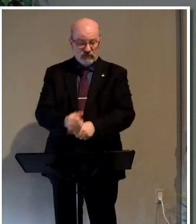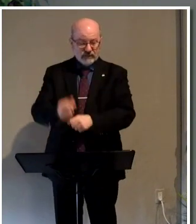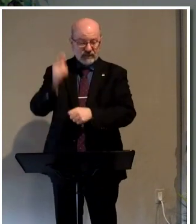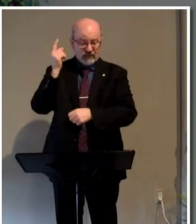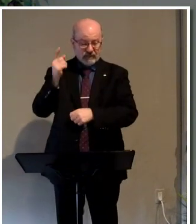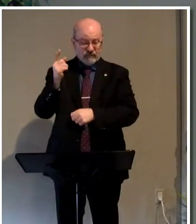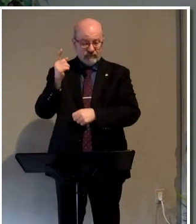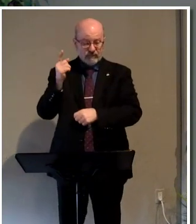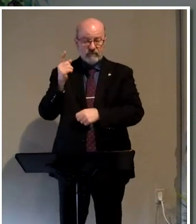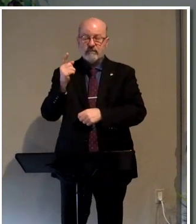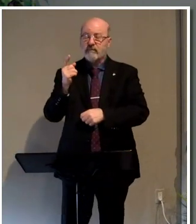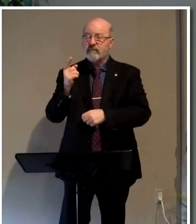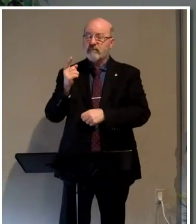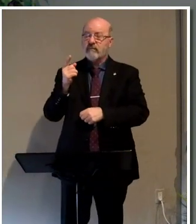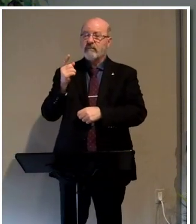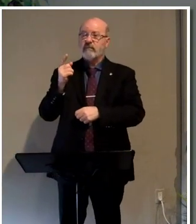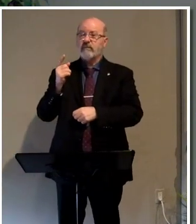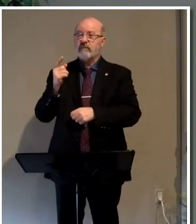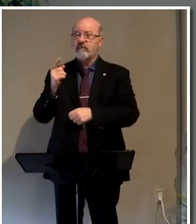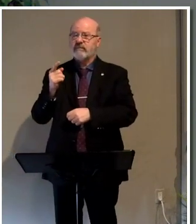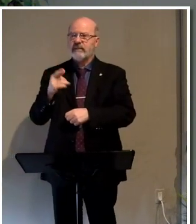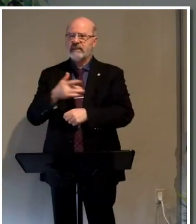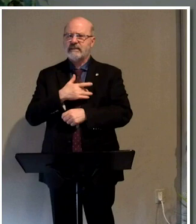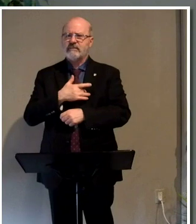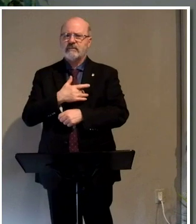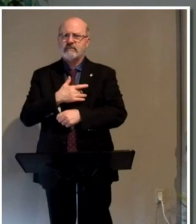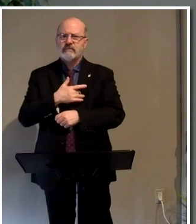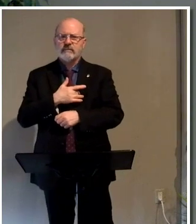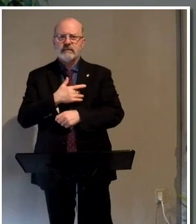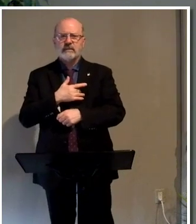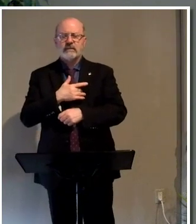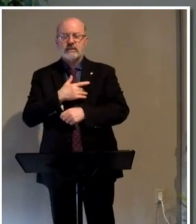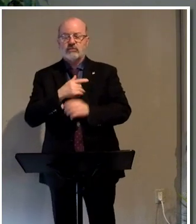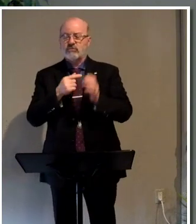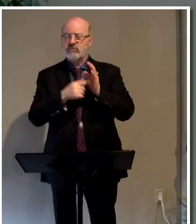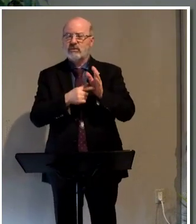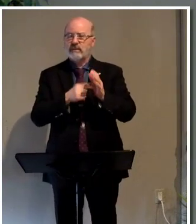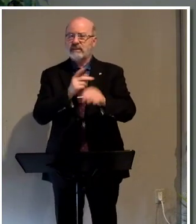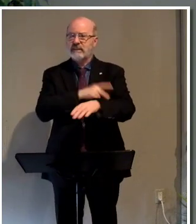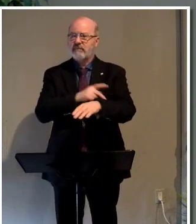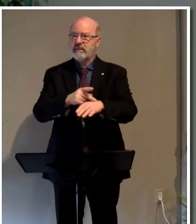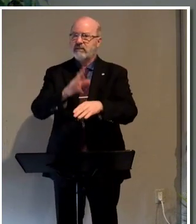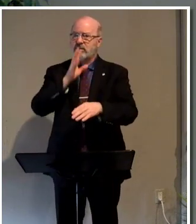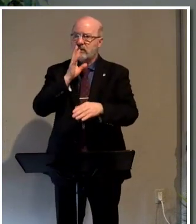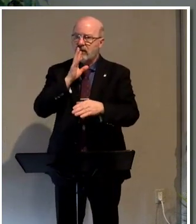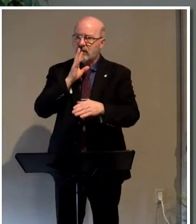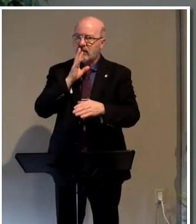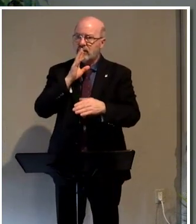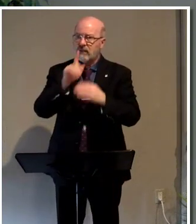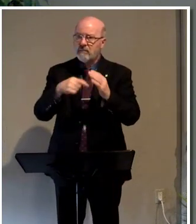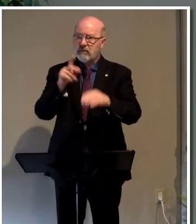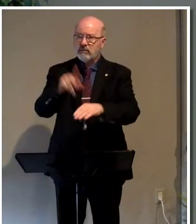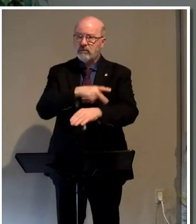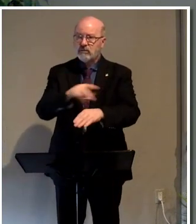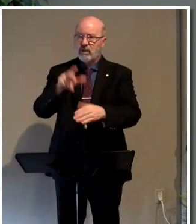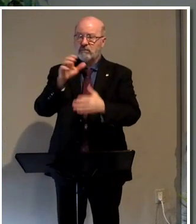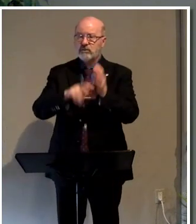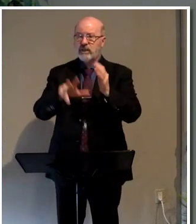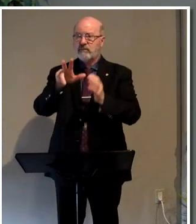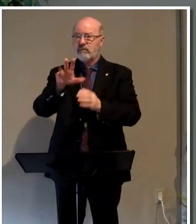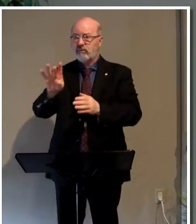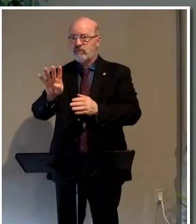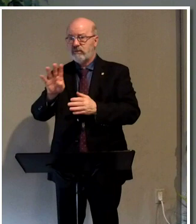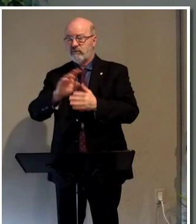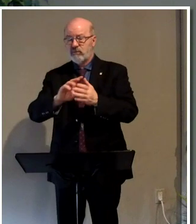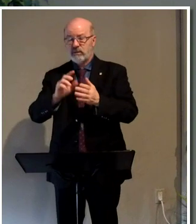in him. Now, it seems that to clearly show that Peter is referring to Psalms chapter 34 as he's writing